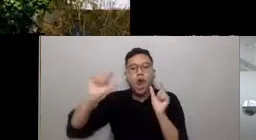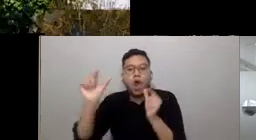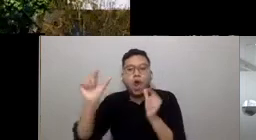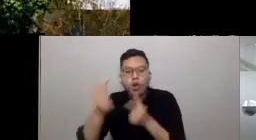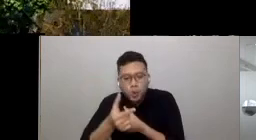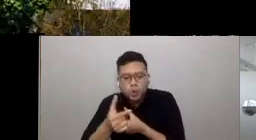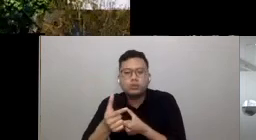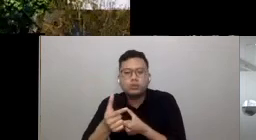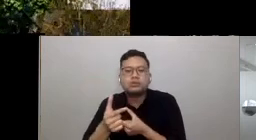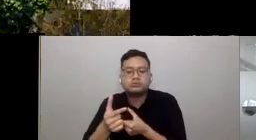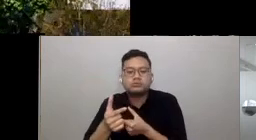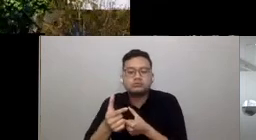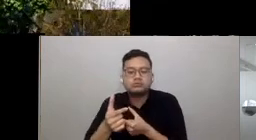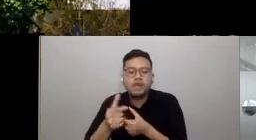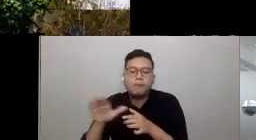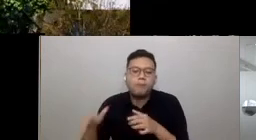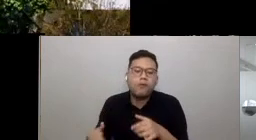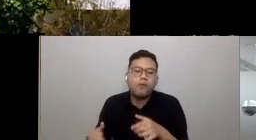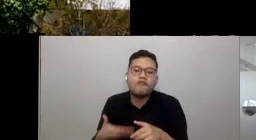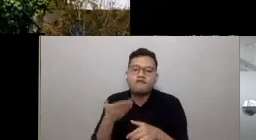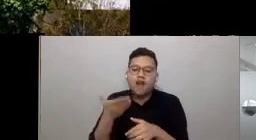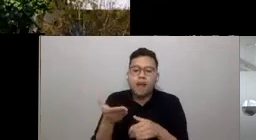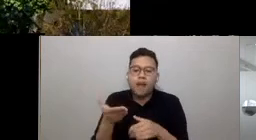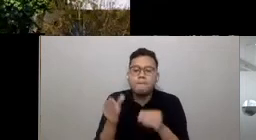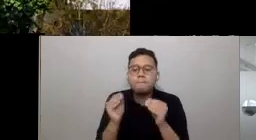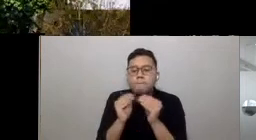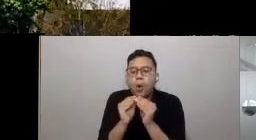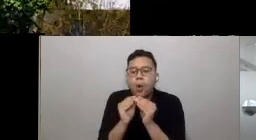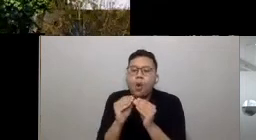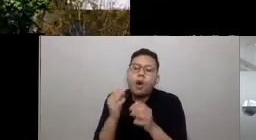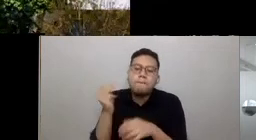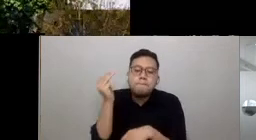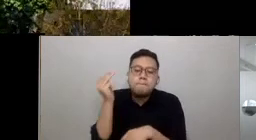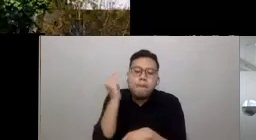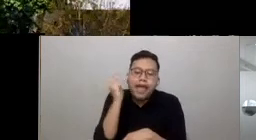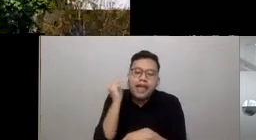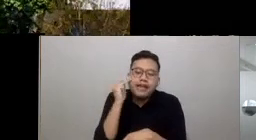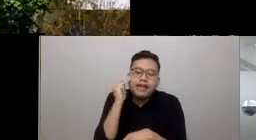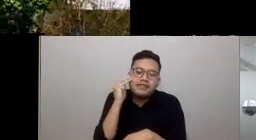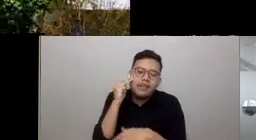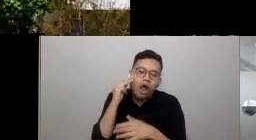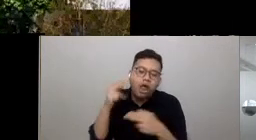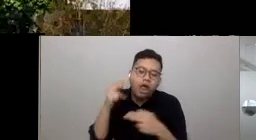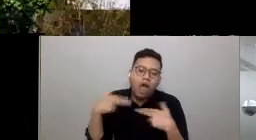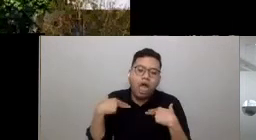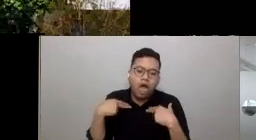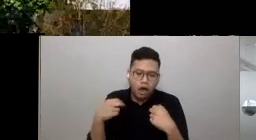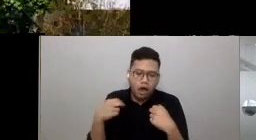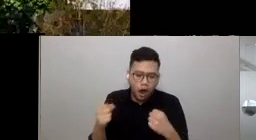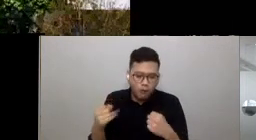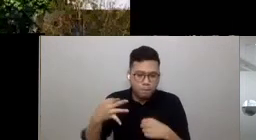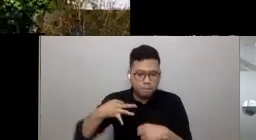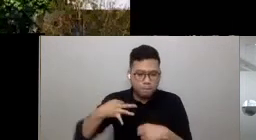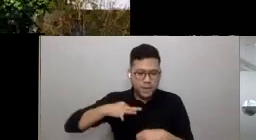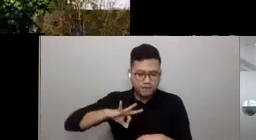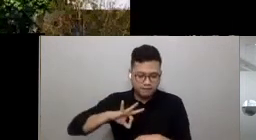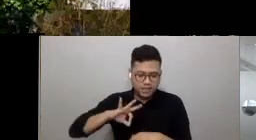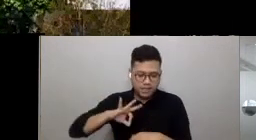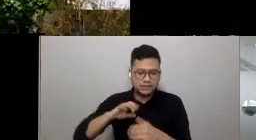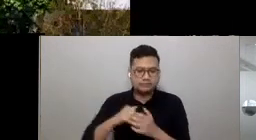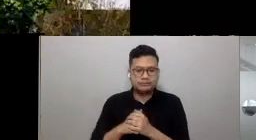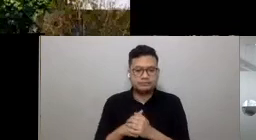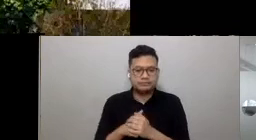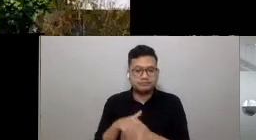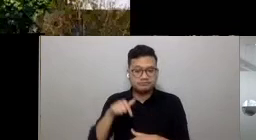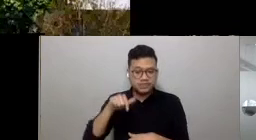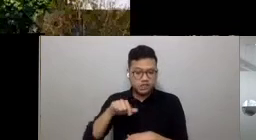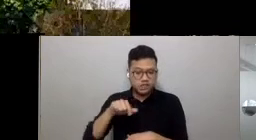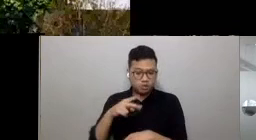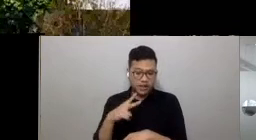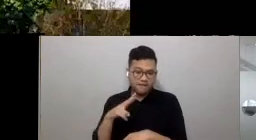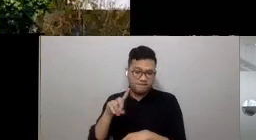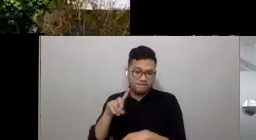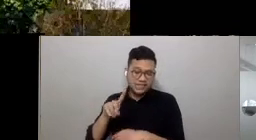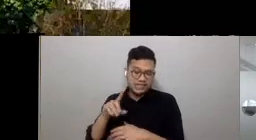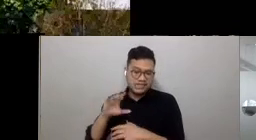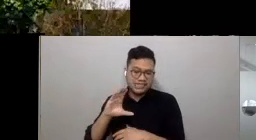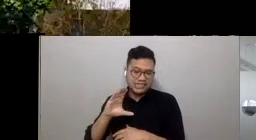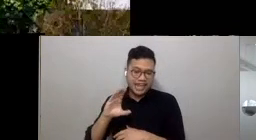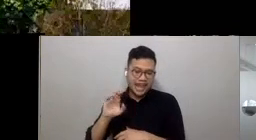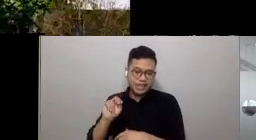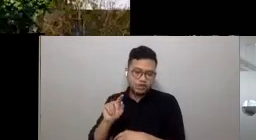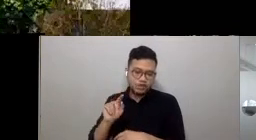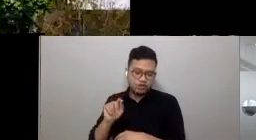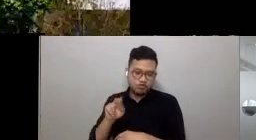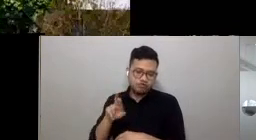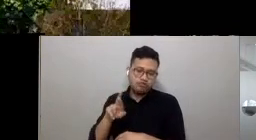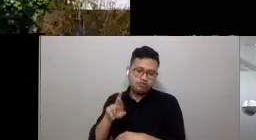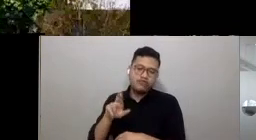further environmental and mental health benefit. Our continued urbanisation in the 21st century has seen such